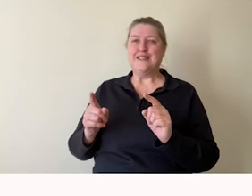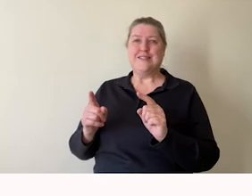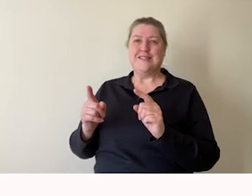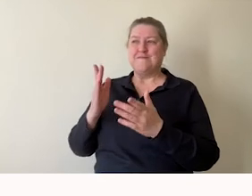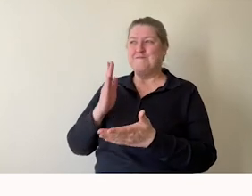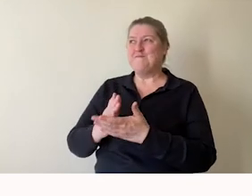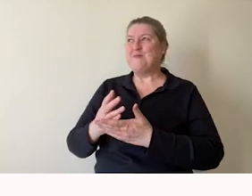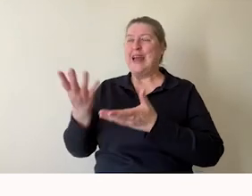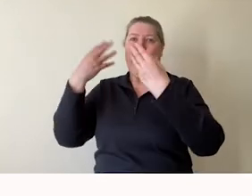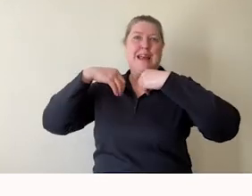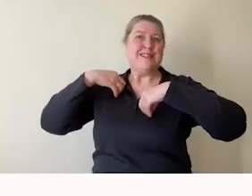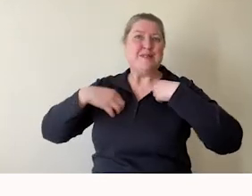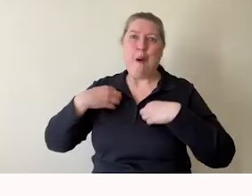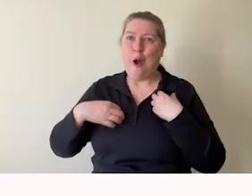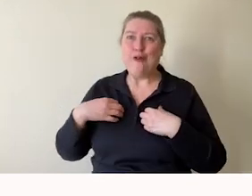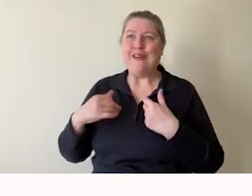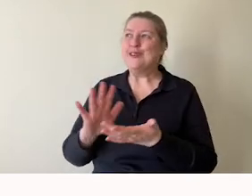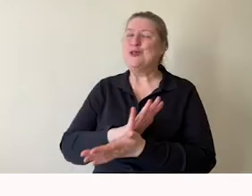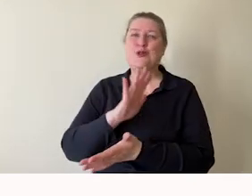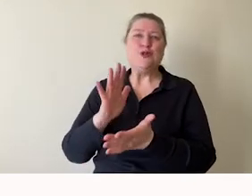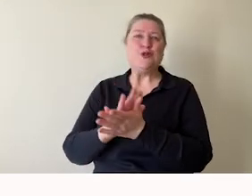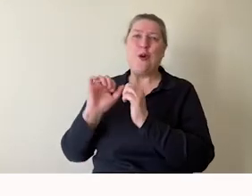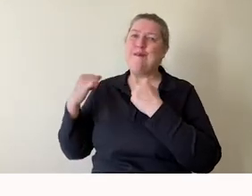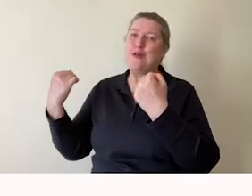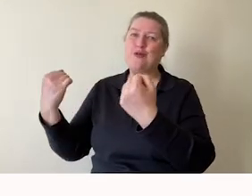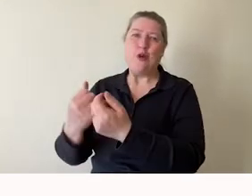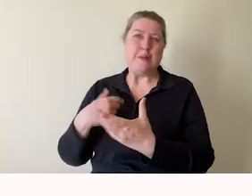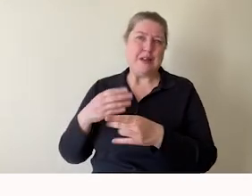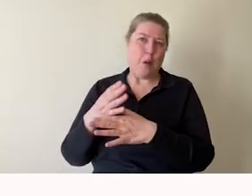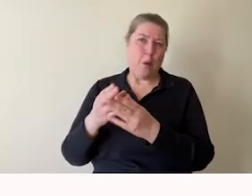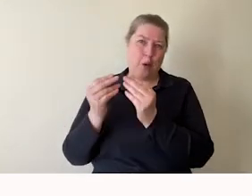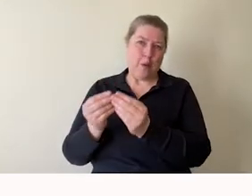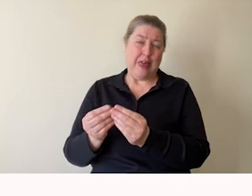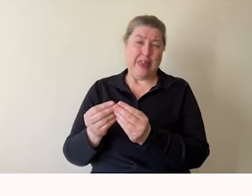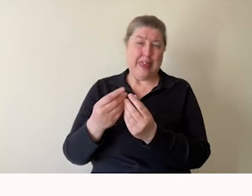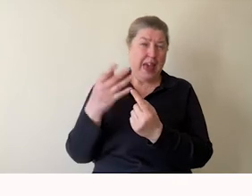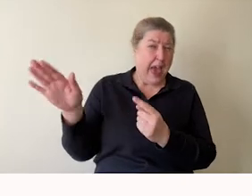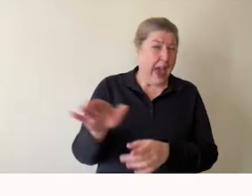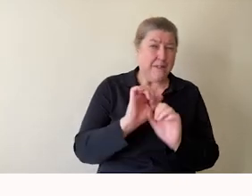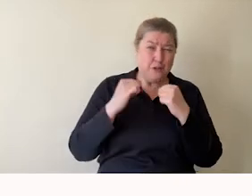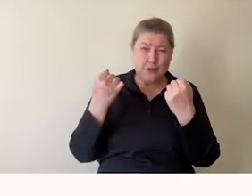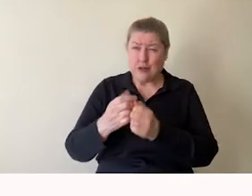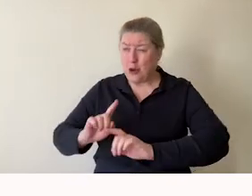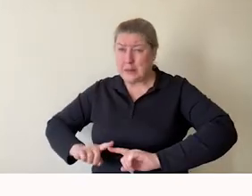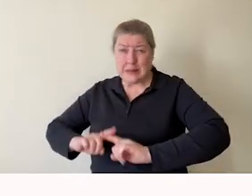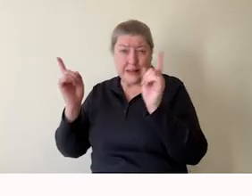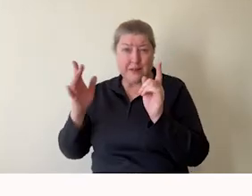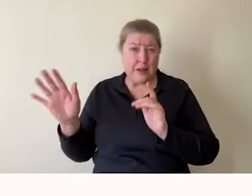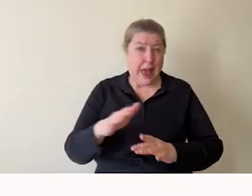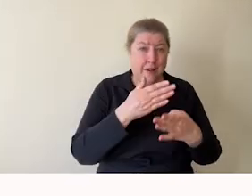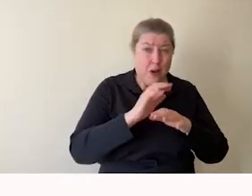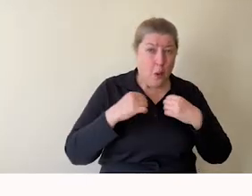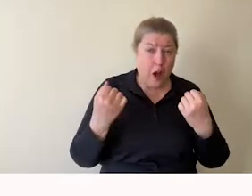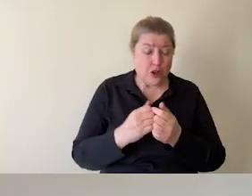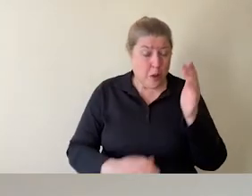joyful audiences I work with at the museum. Every group is different, every workshop is full of